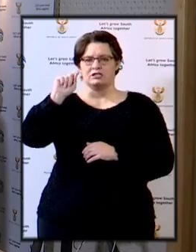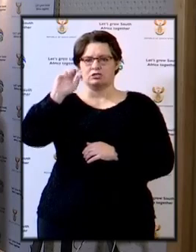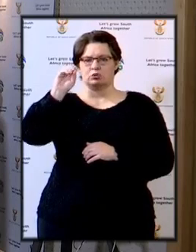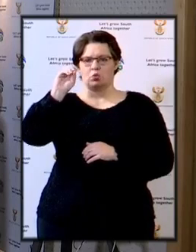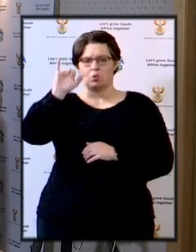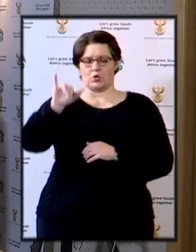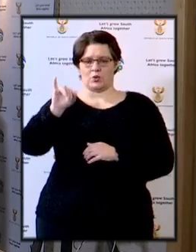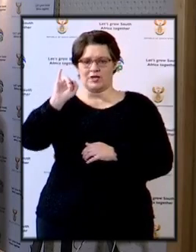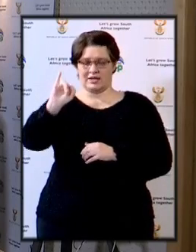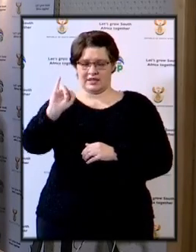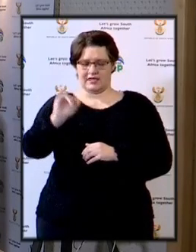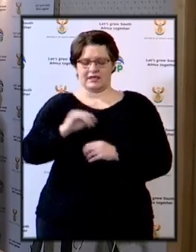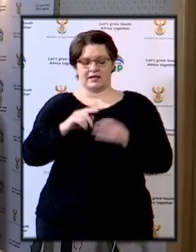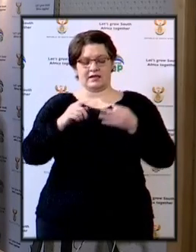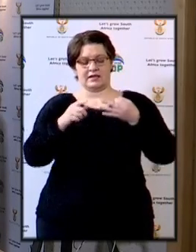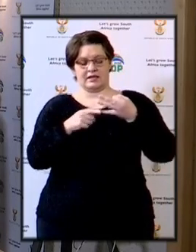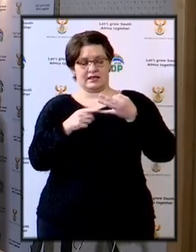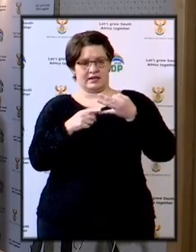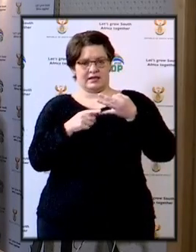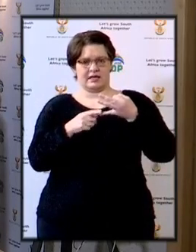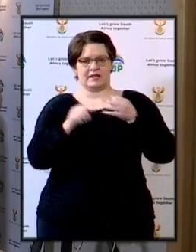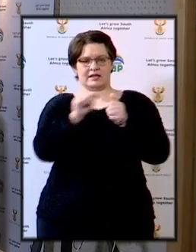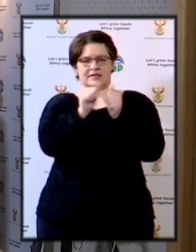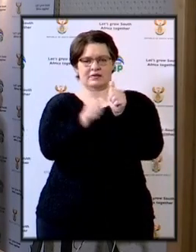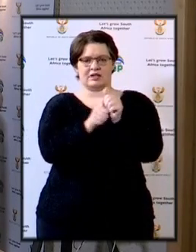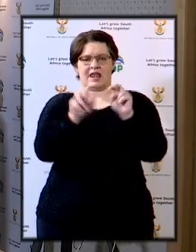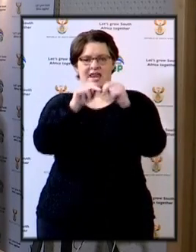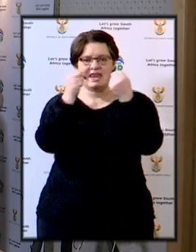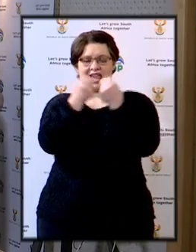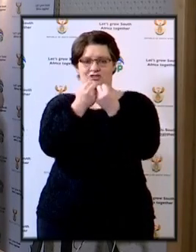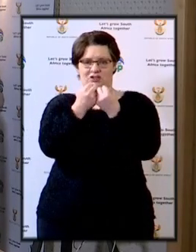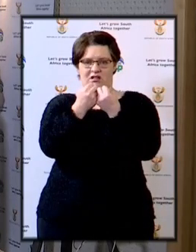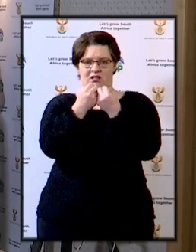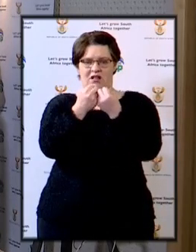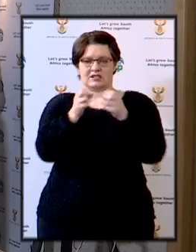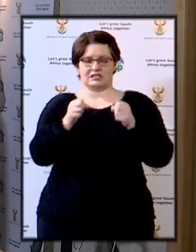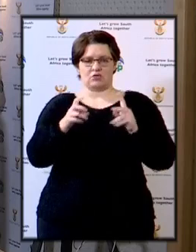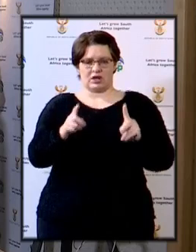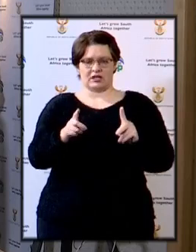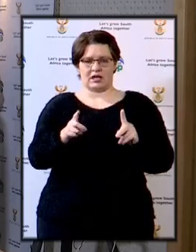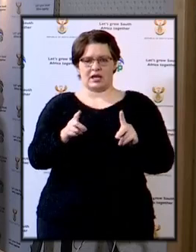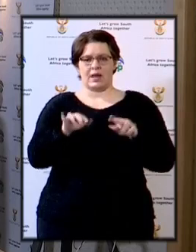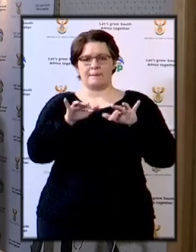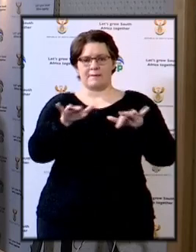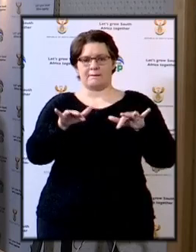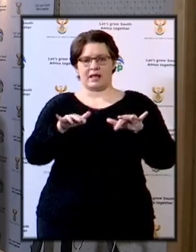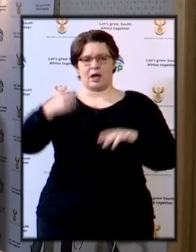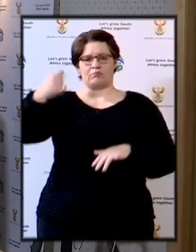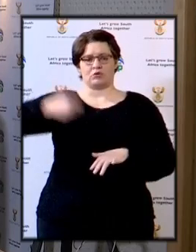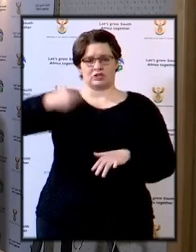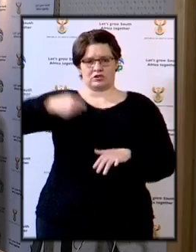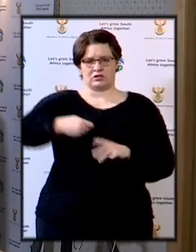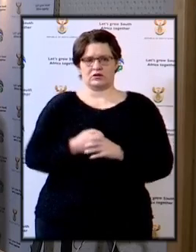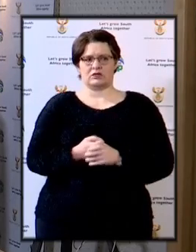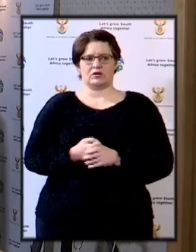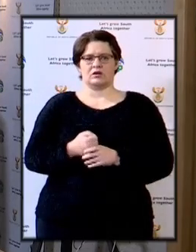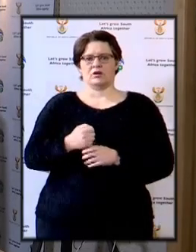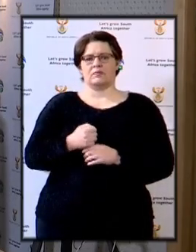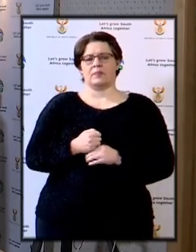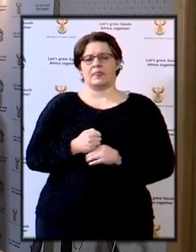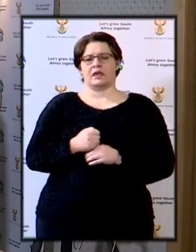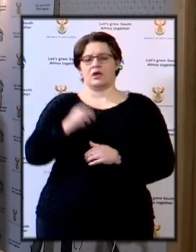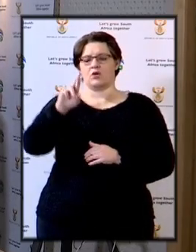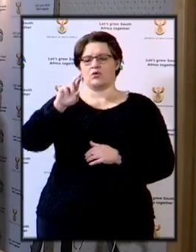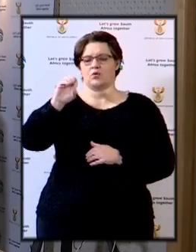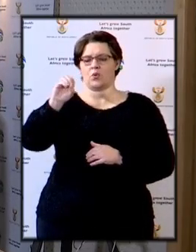and Deputy National Director of Public Prosecutions, Advocate Rodney